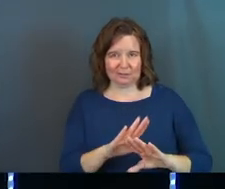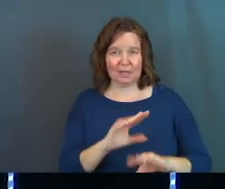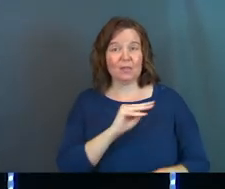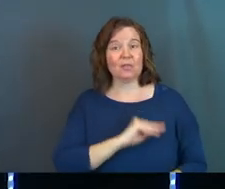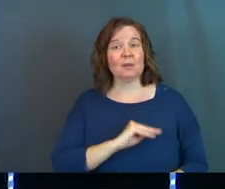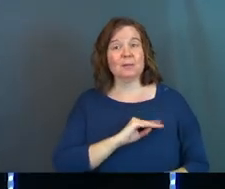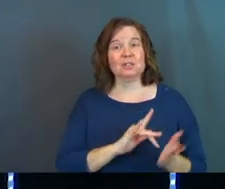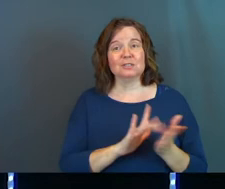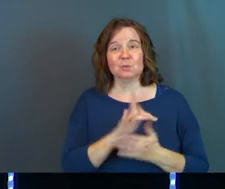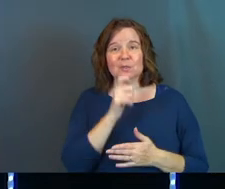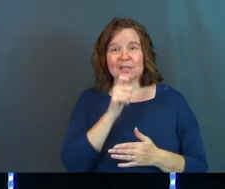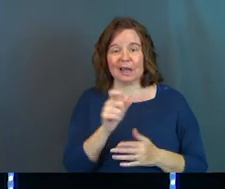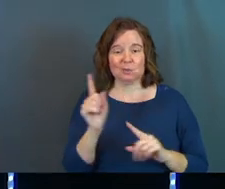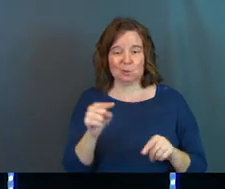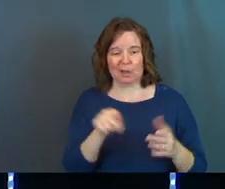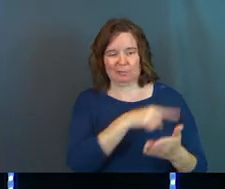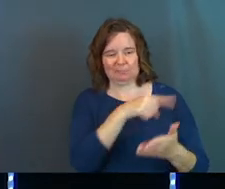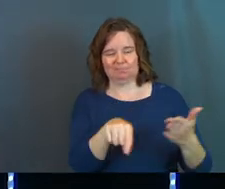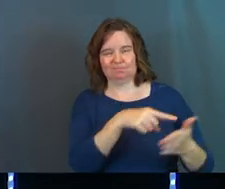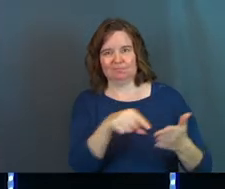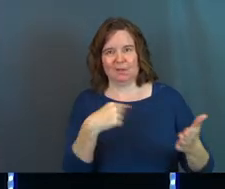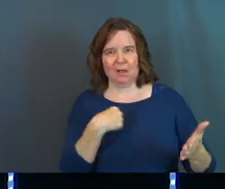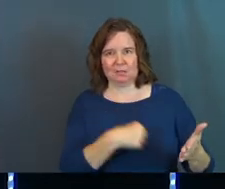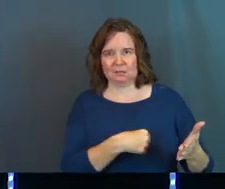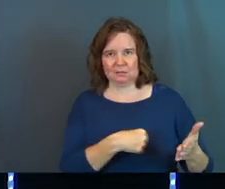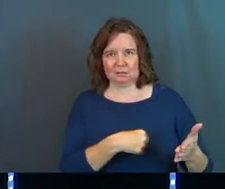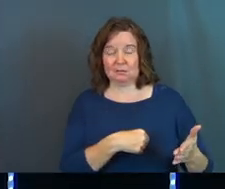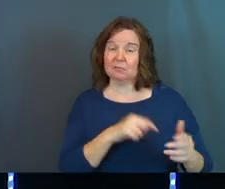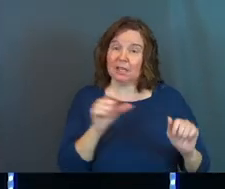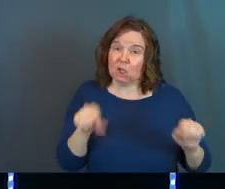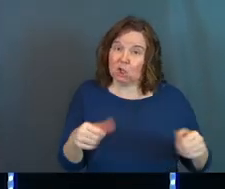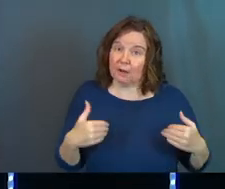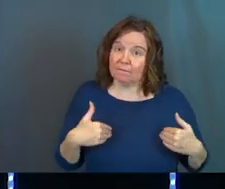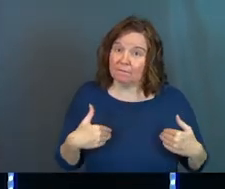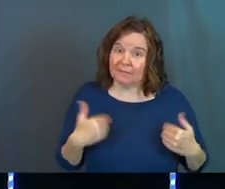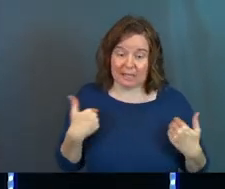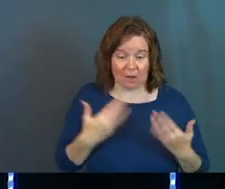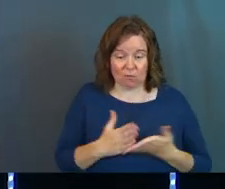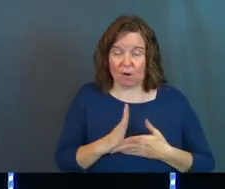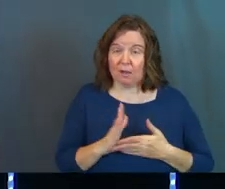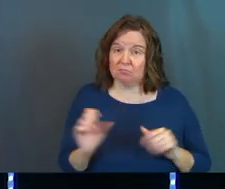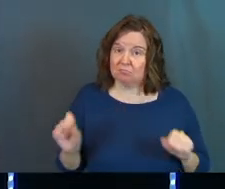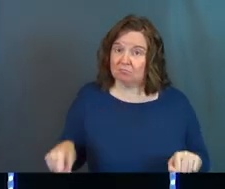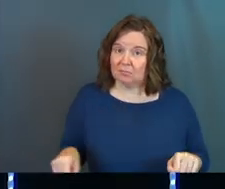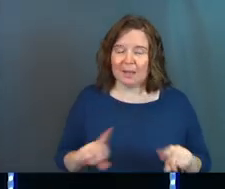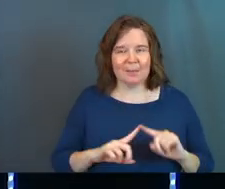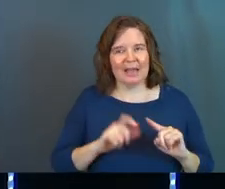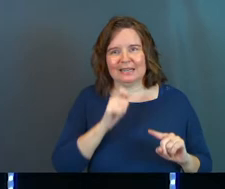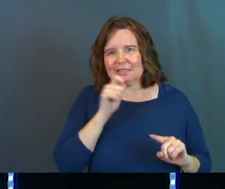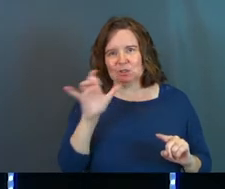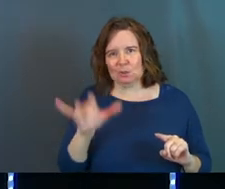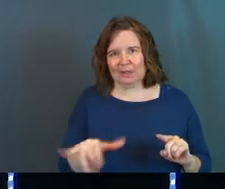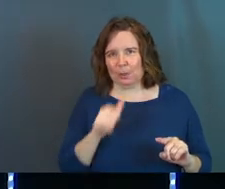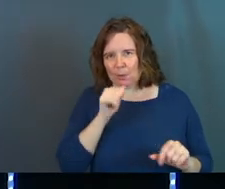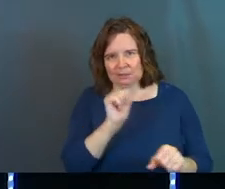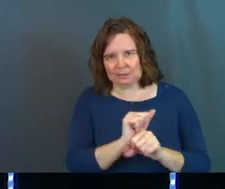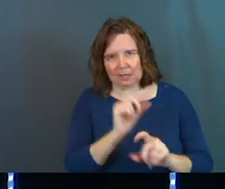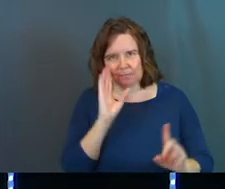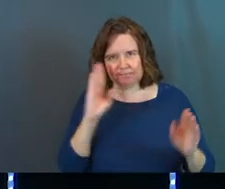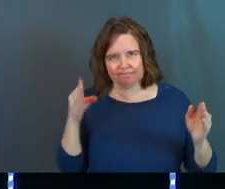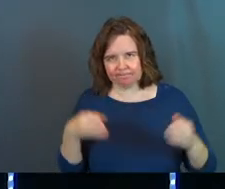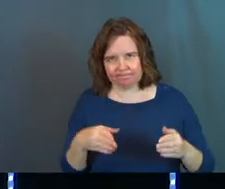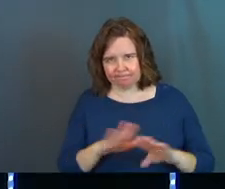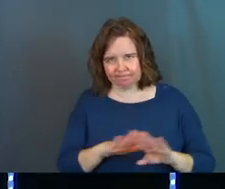ministry of Jesus was not to come and condemn us. He could have. He had every right to. But that's not. That wasn't his job.